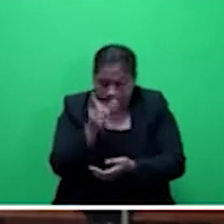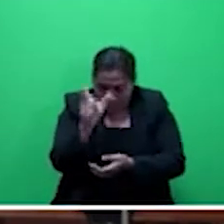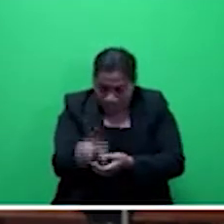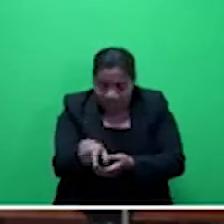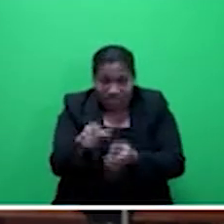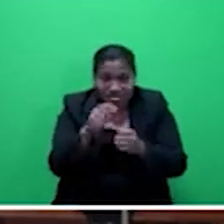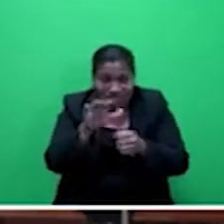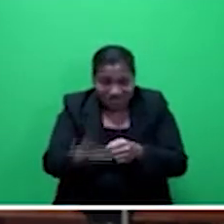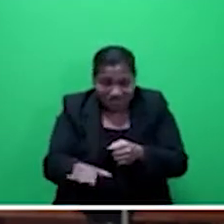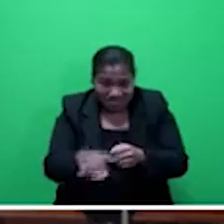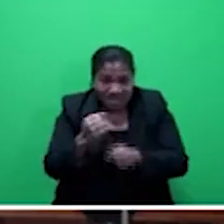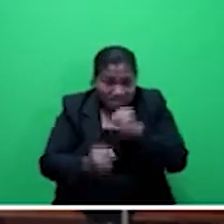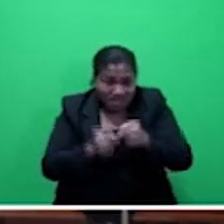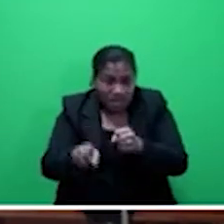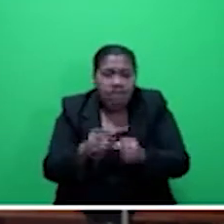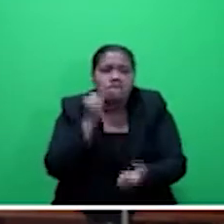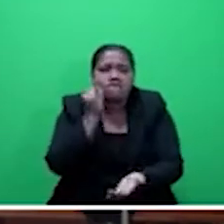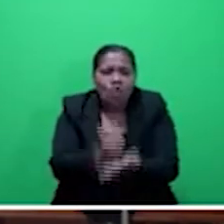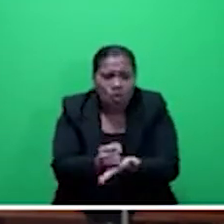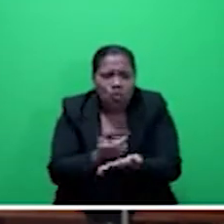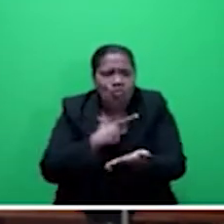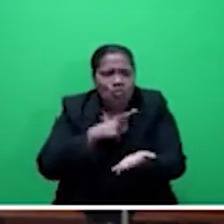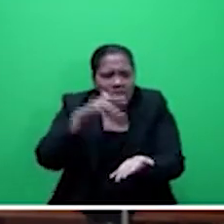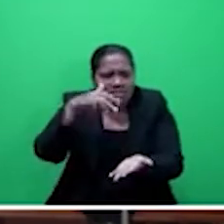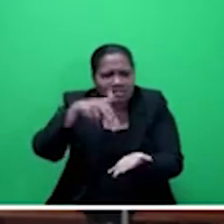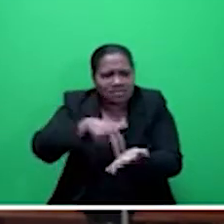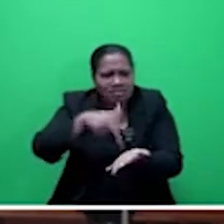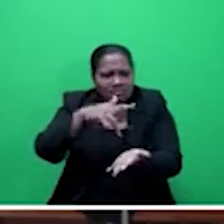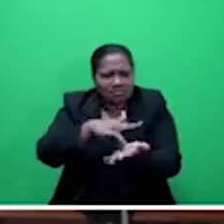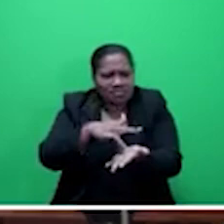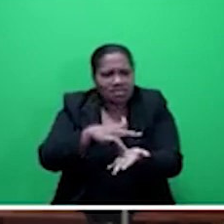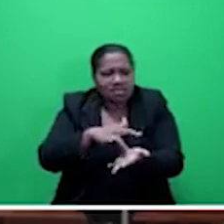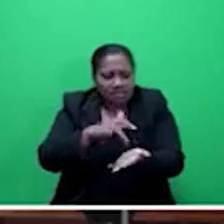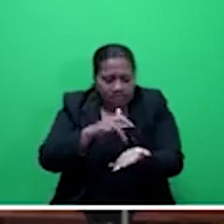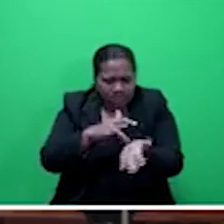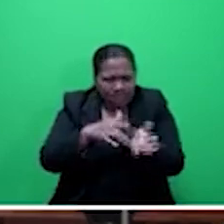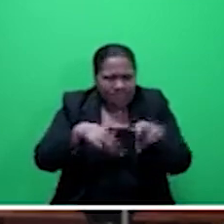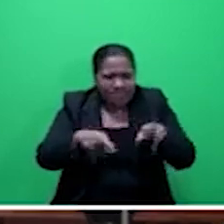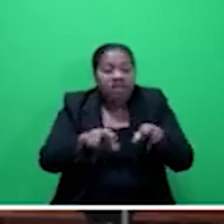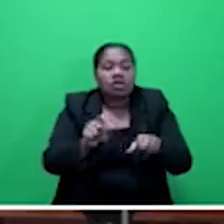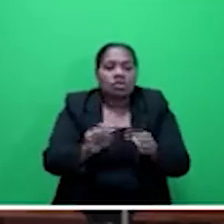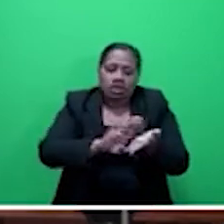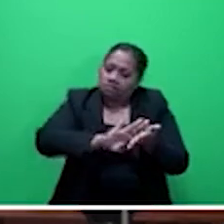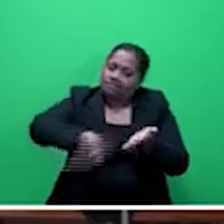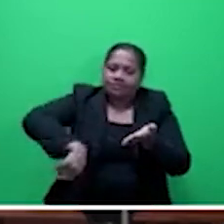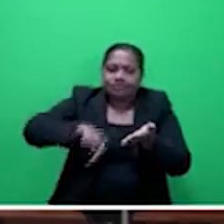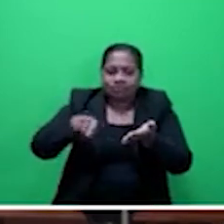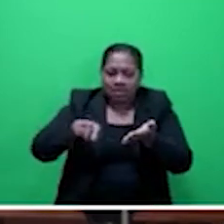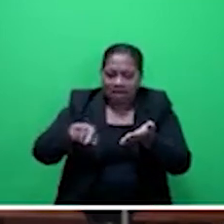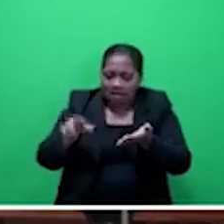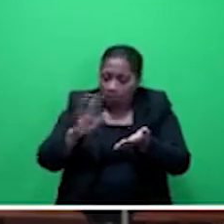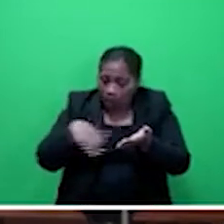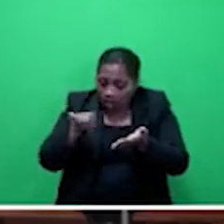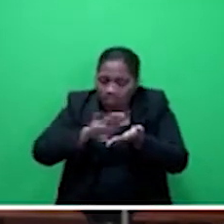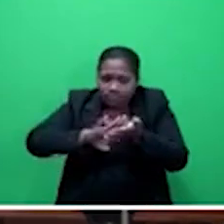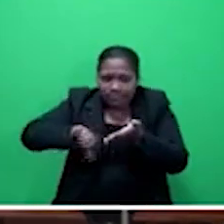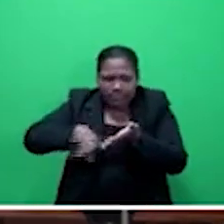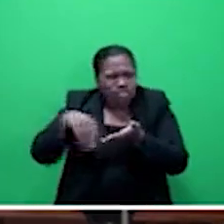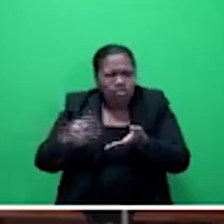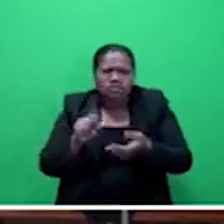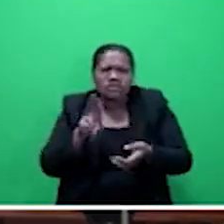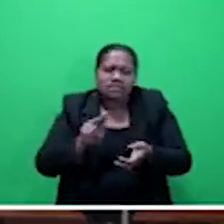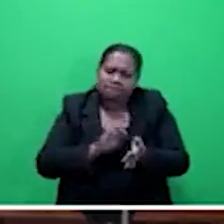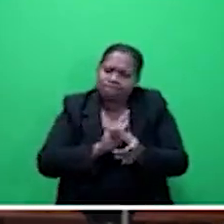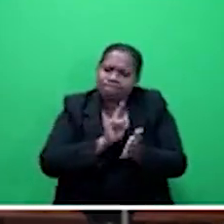and therefore no insurance was paid out. We've removed the fault system now, Mr Speaker, sir. You don't actually, no need to go through insurance companies.